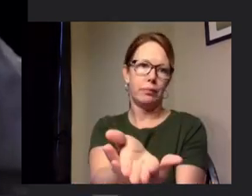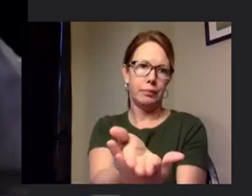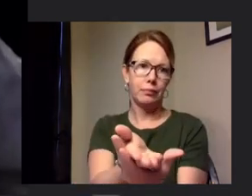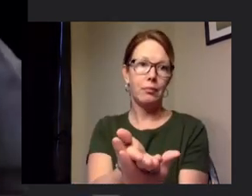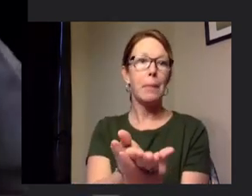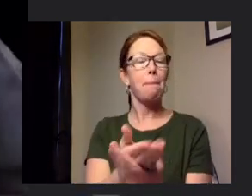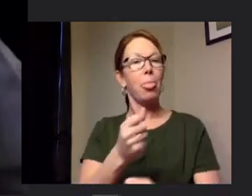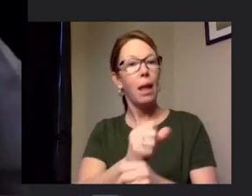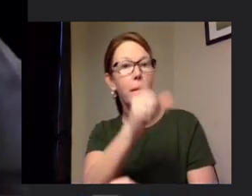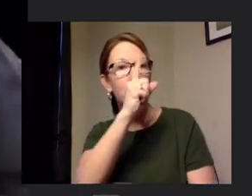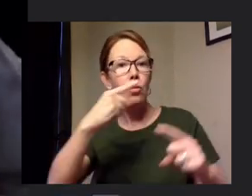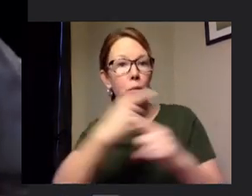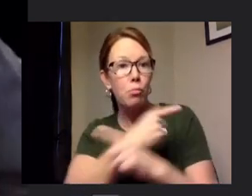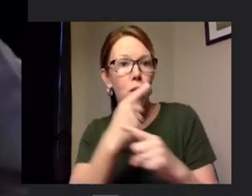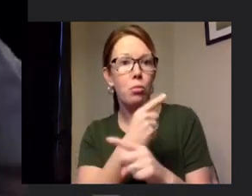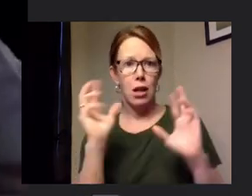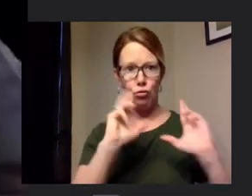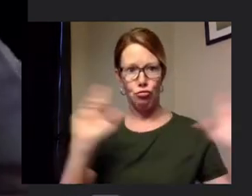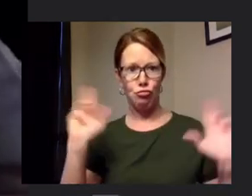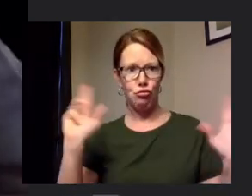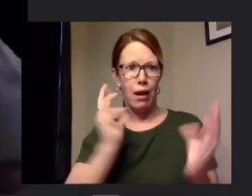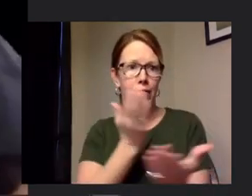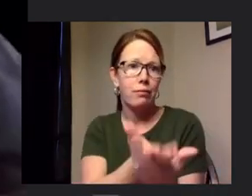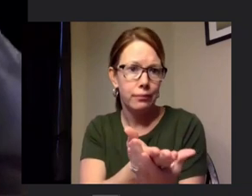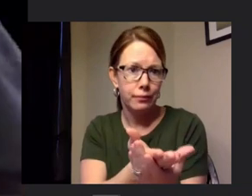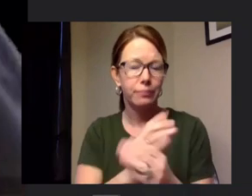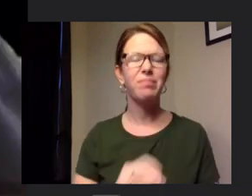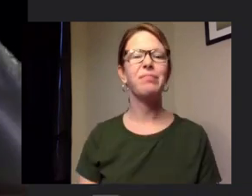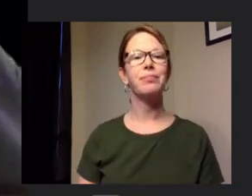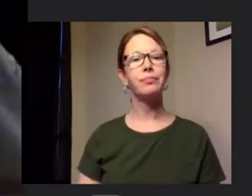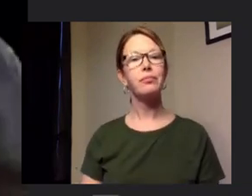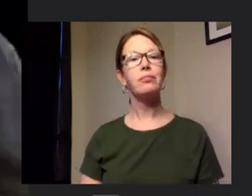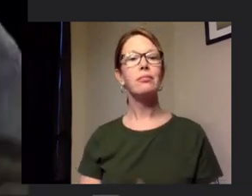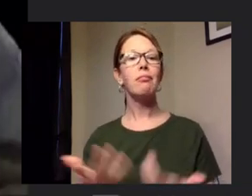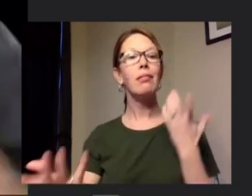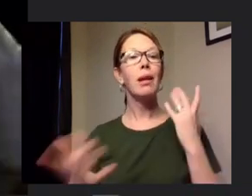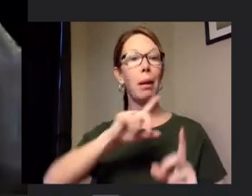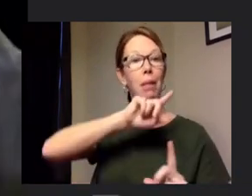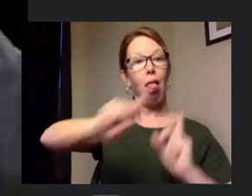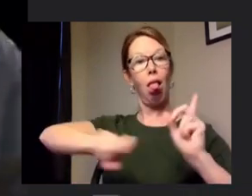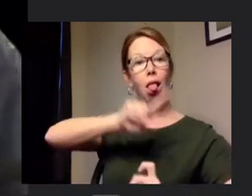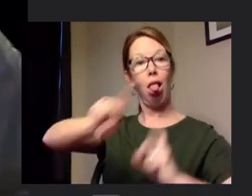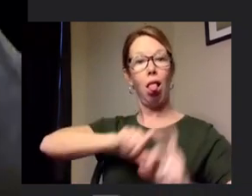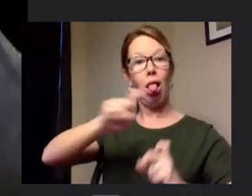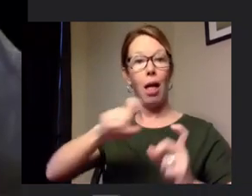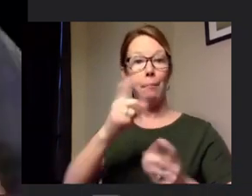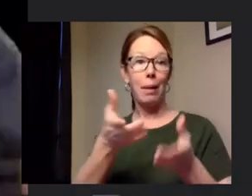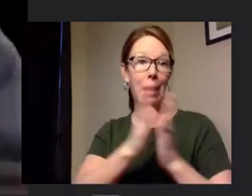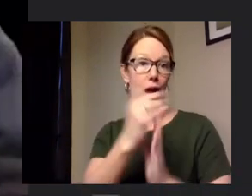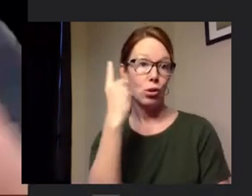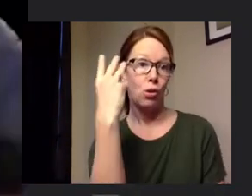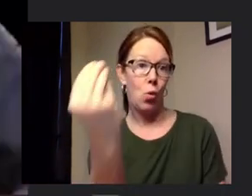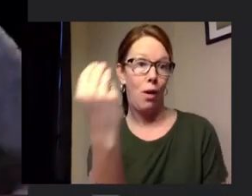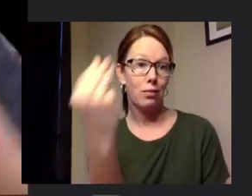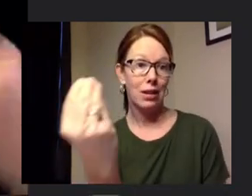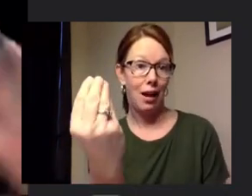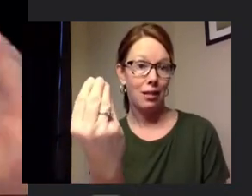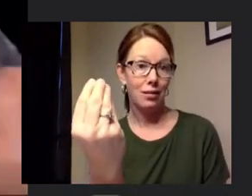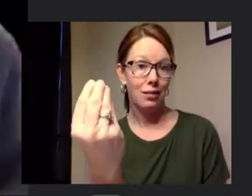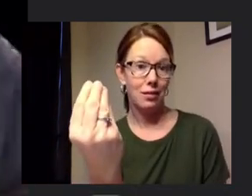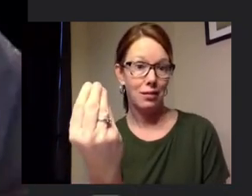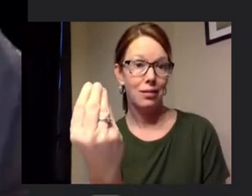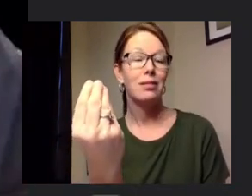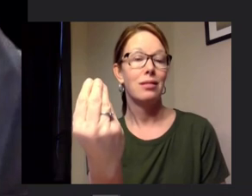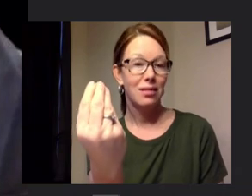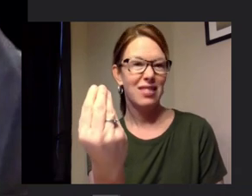we show up to help you out um the dispatcher may even ask you to go outside the idea is to get you out of what